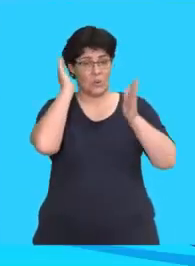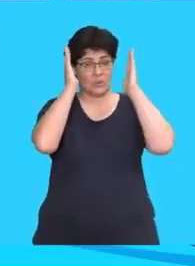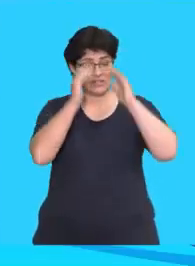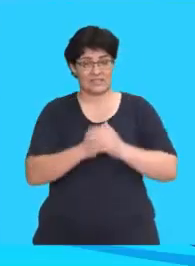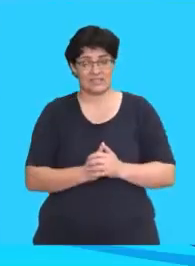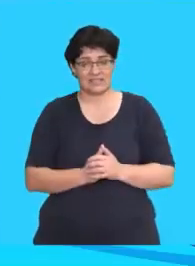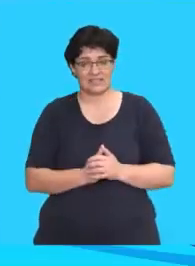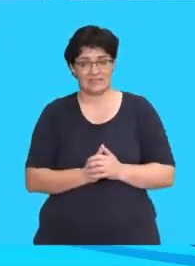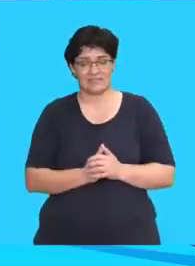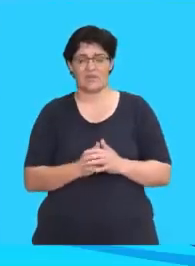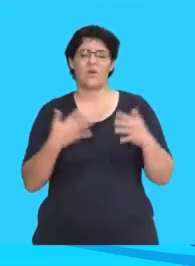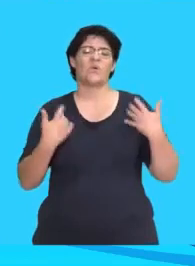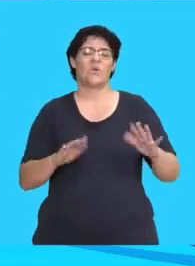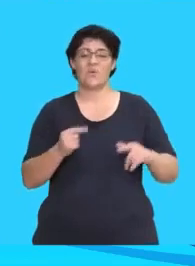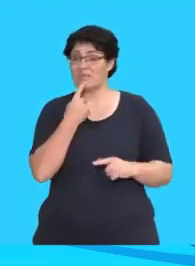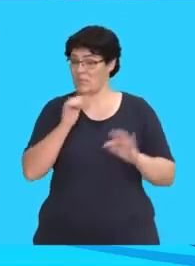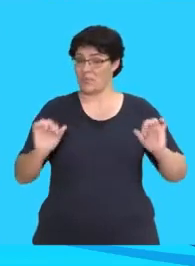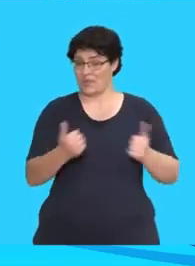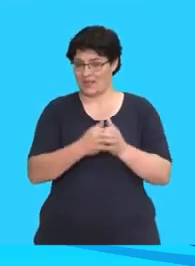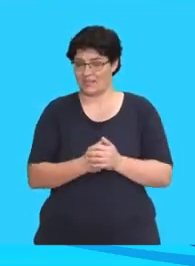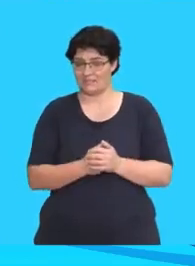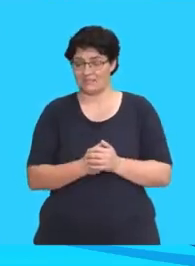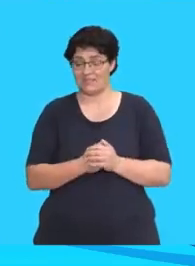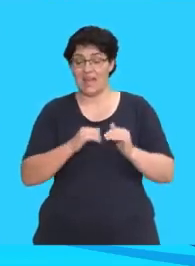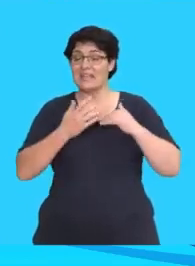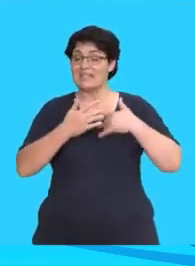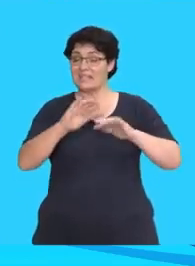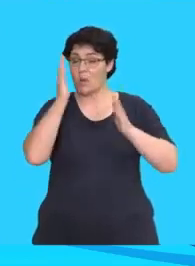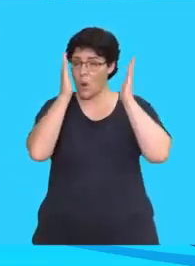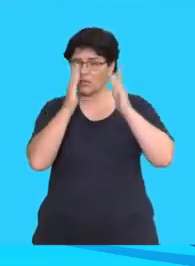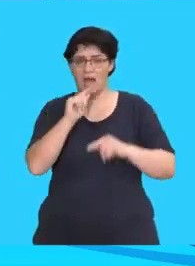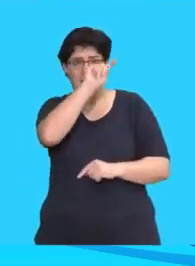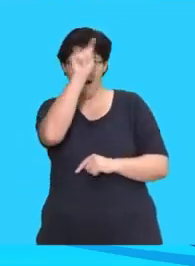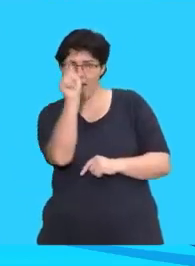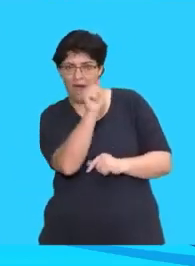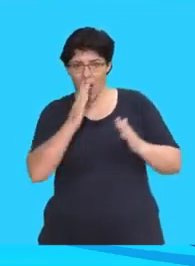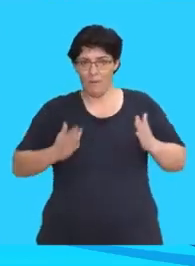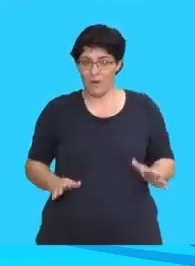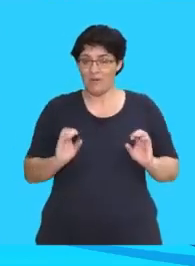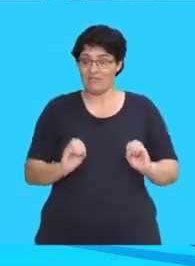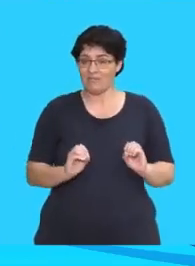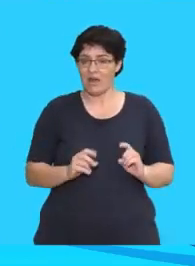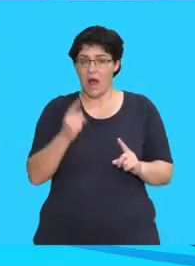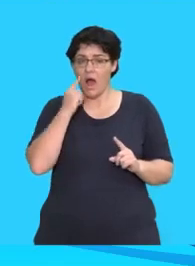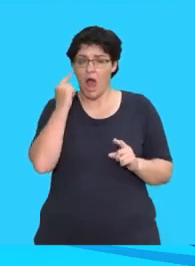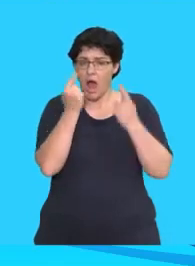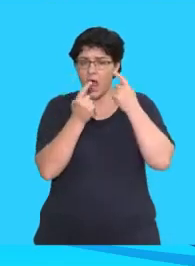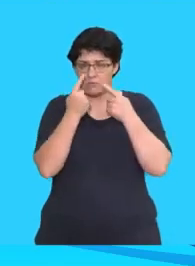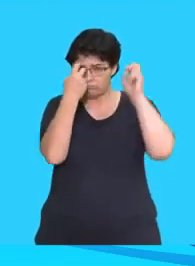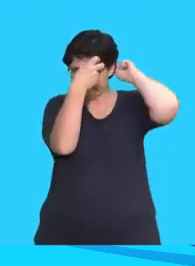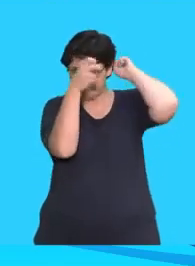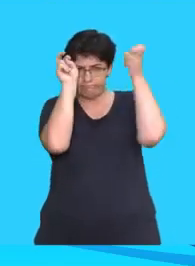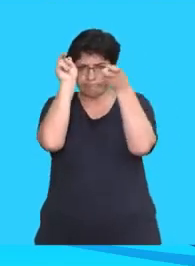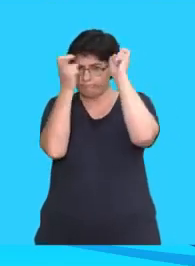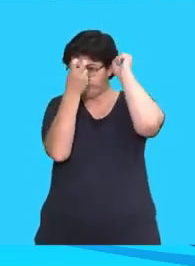Seahorse Well said! A seahorse has an S-shaped body and its eyes move separately